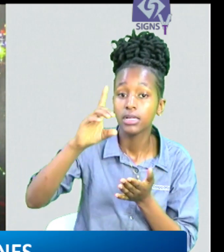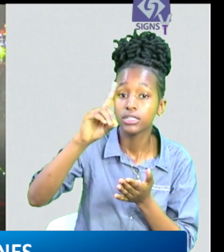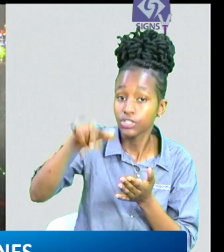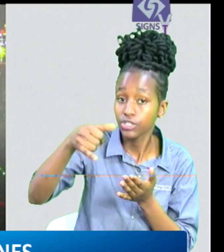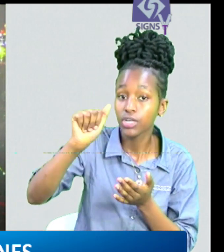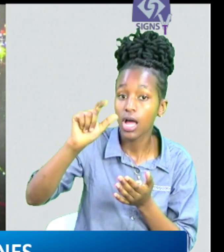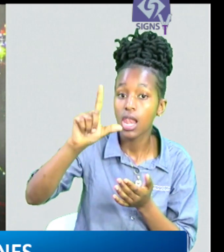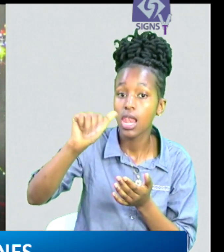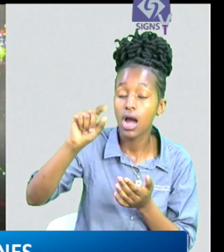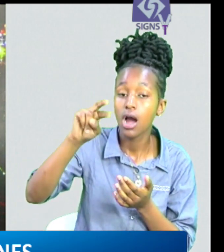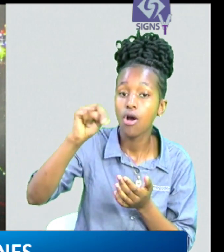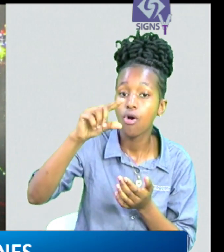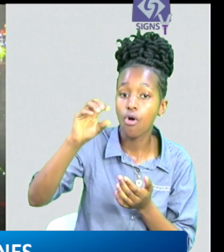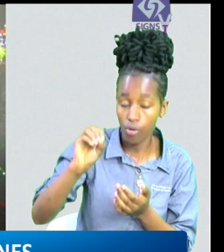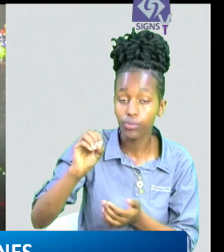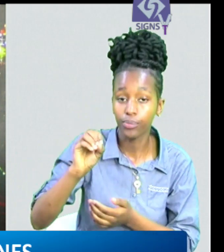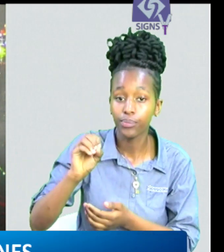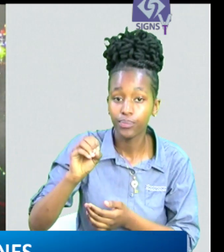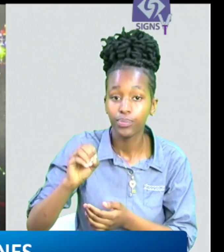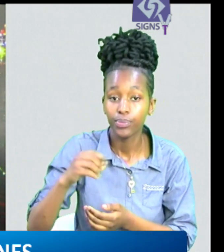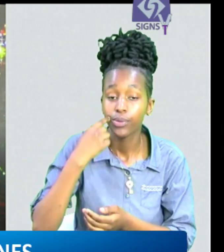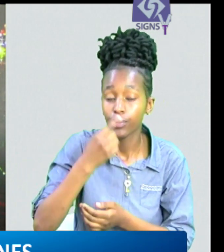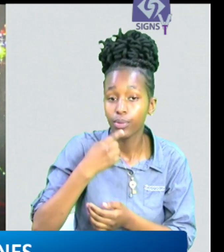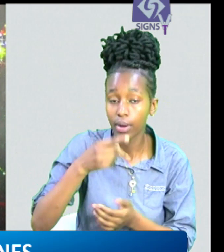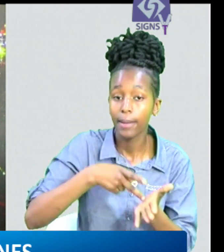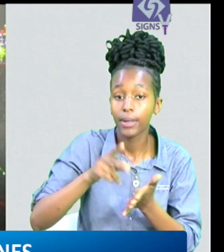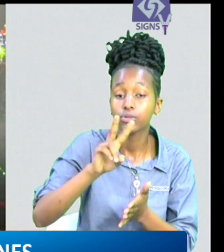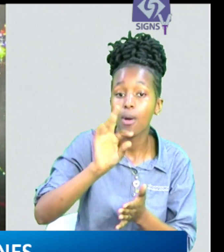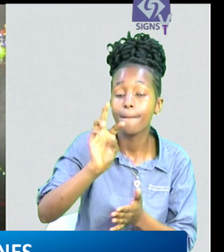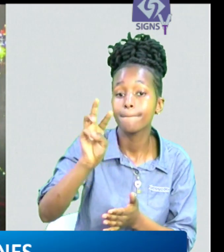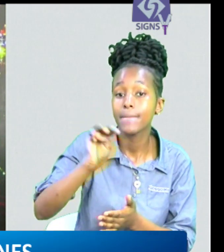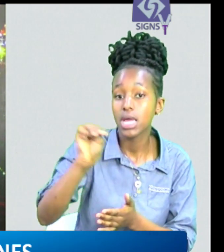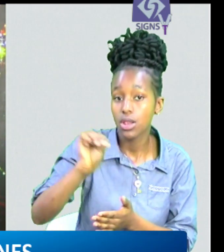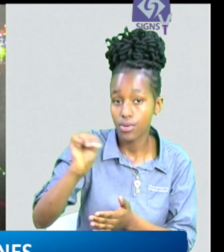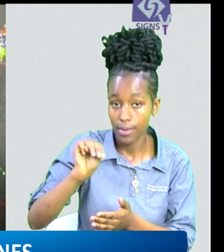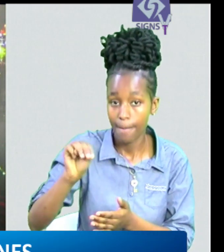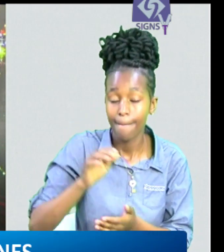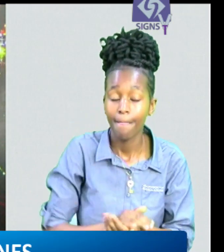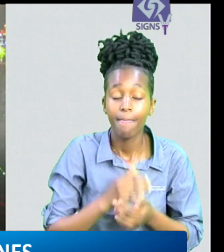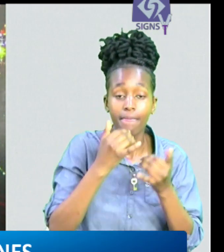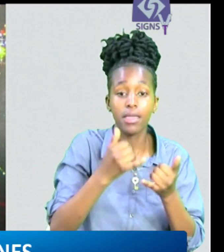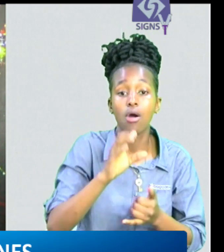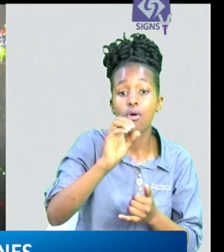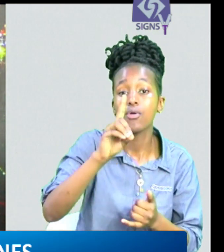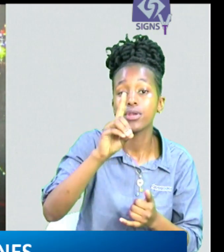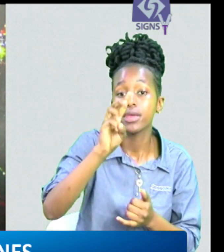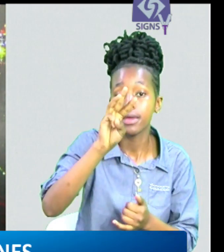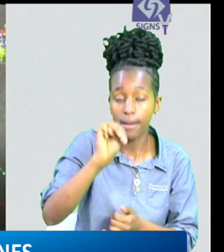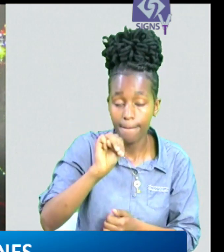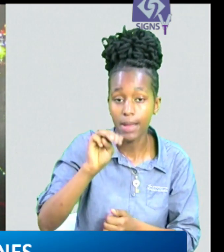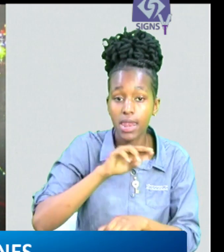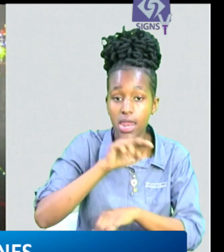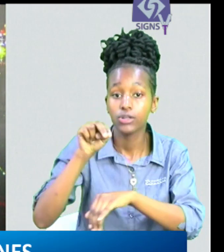a senator odienda mp jalango of fines of war nyamita kenyan shillings at two